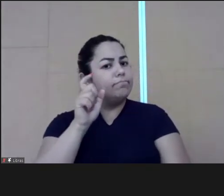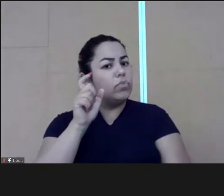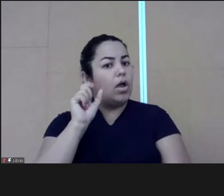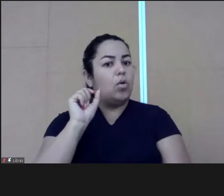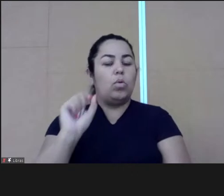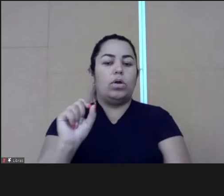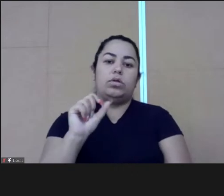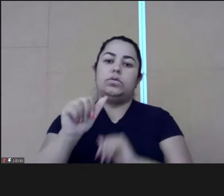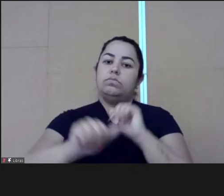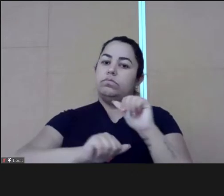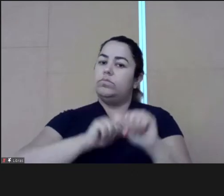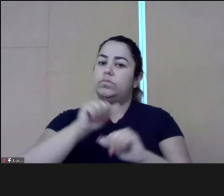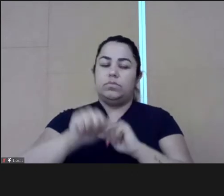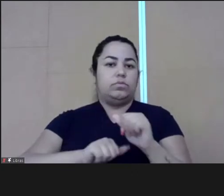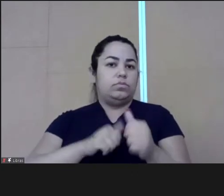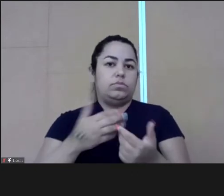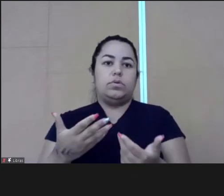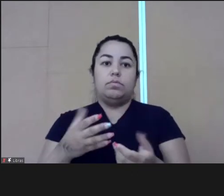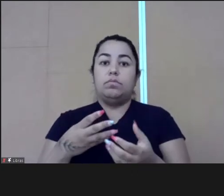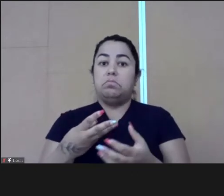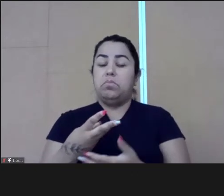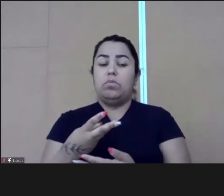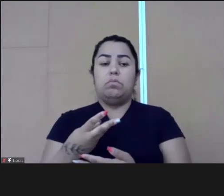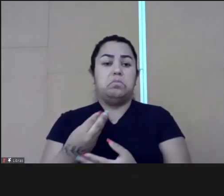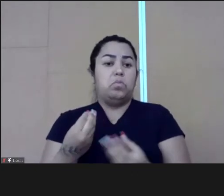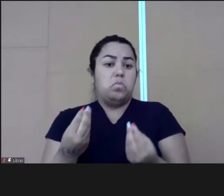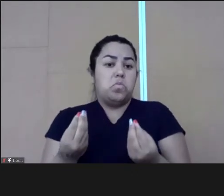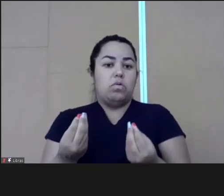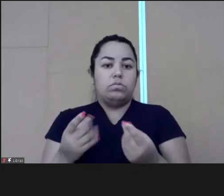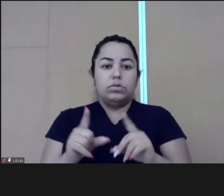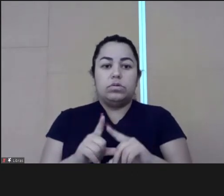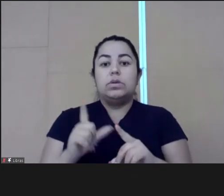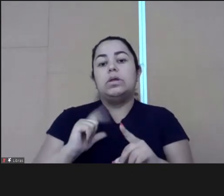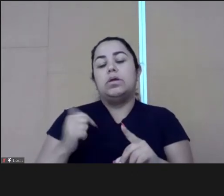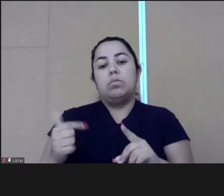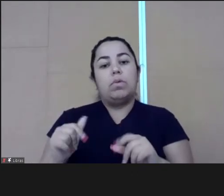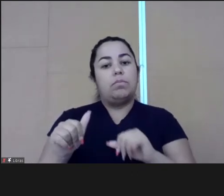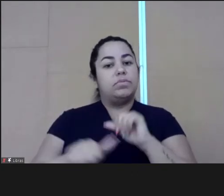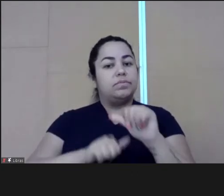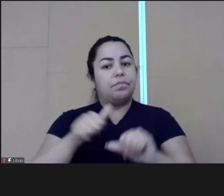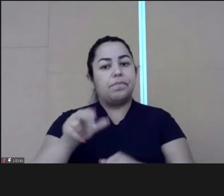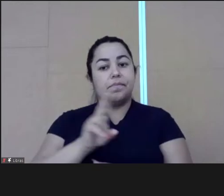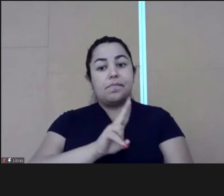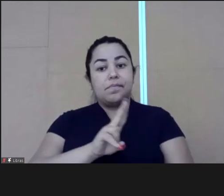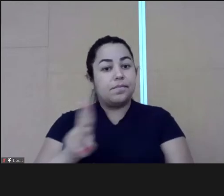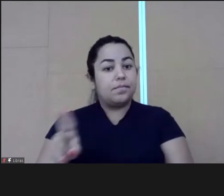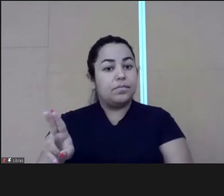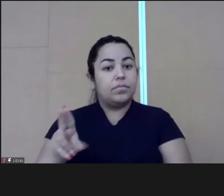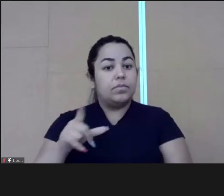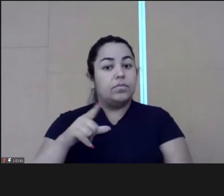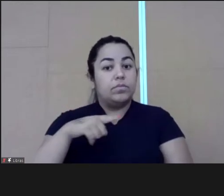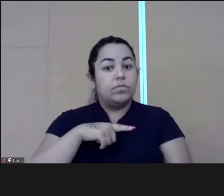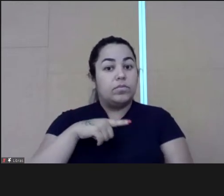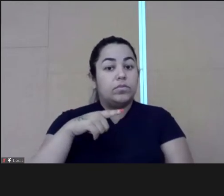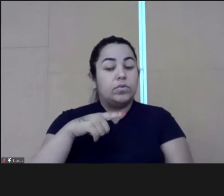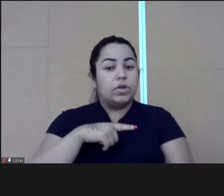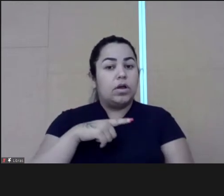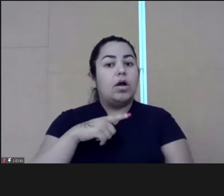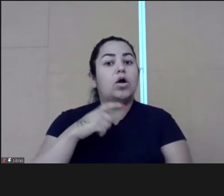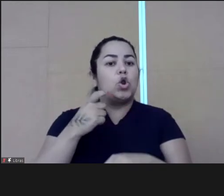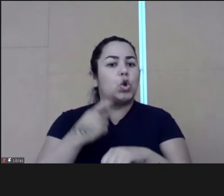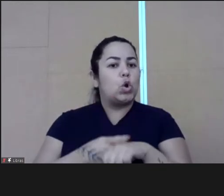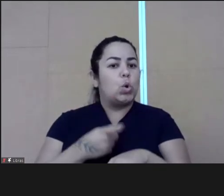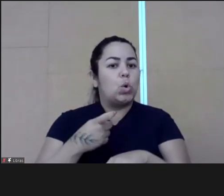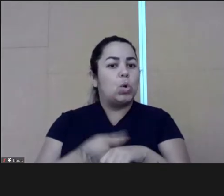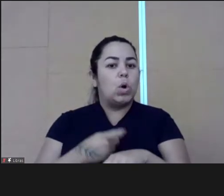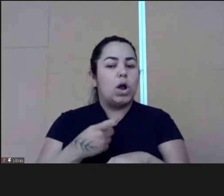interesting is that it doesn't change much. We have a name change, but there is a core,